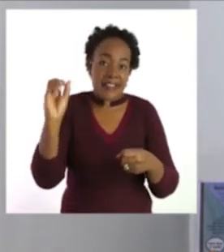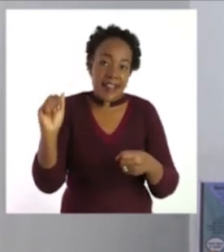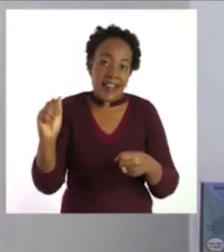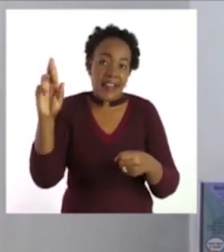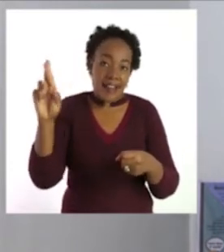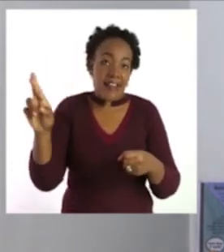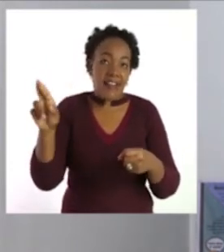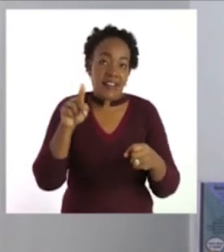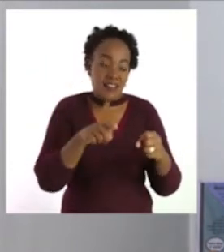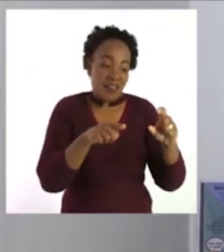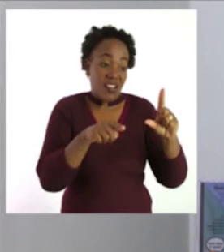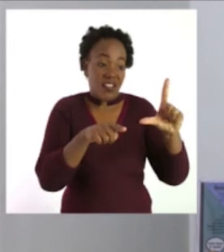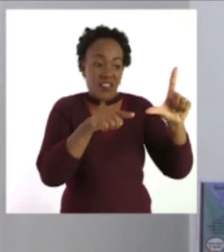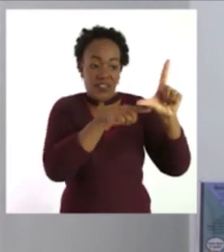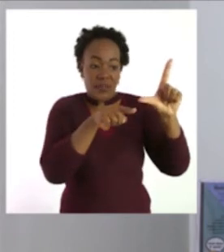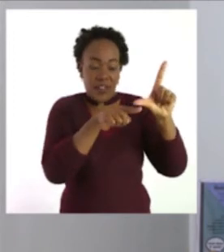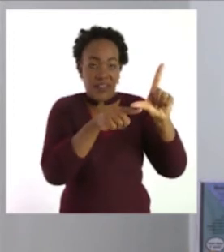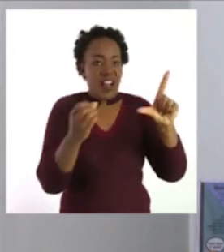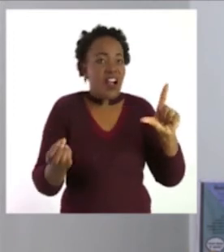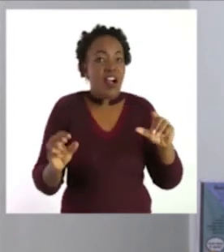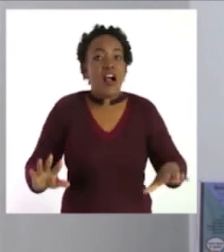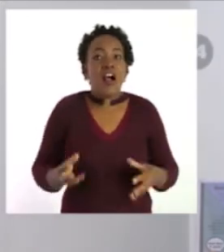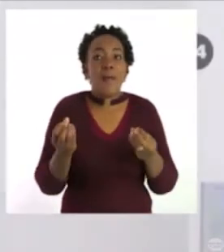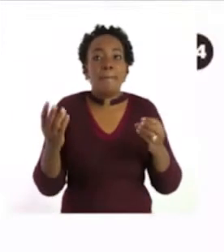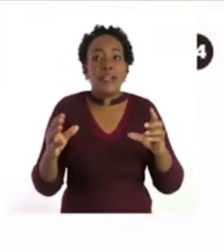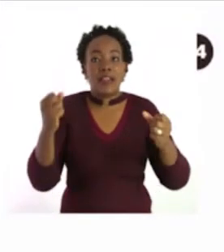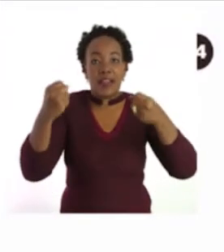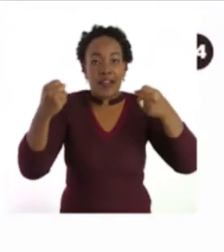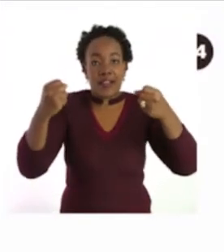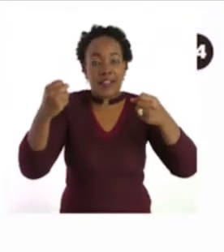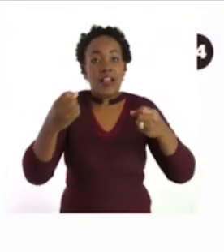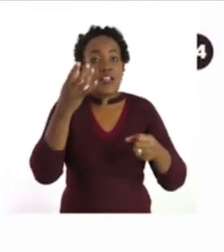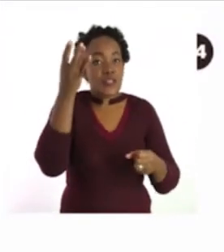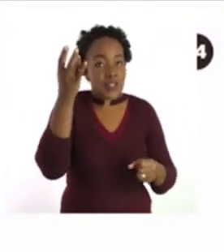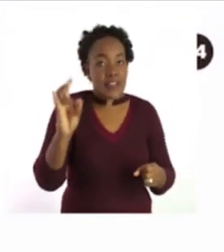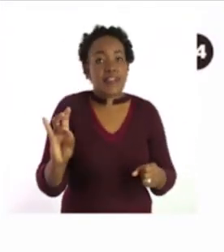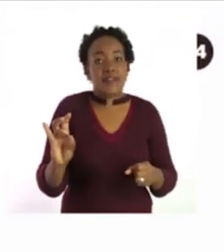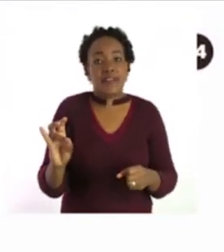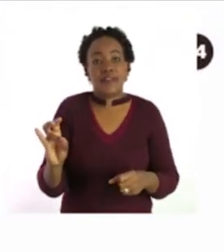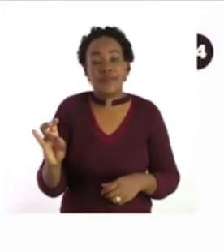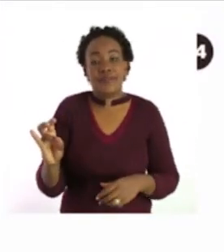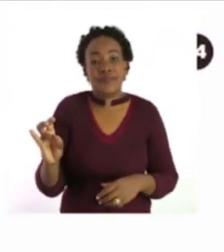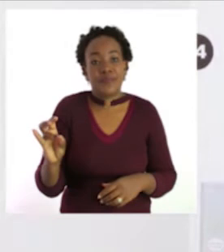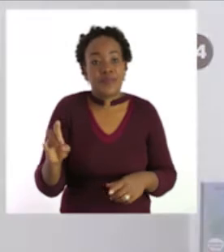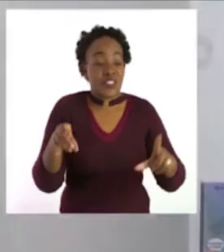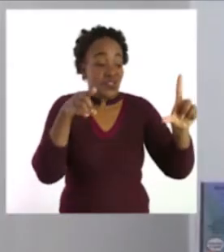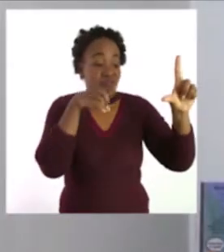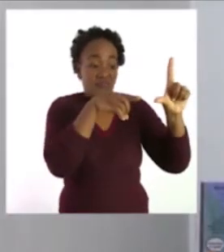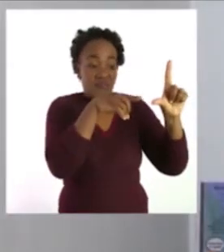is cars. How many cars? Seven. We come here.